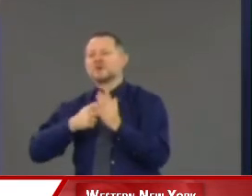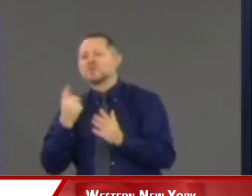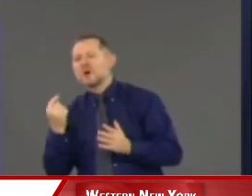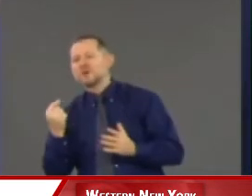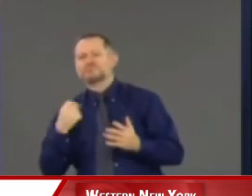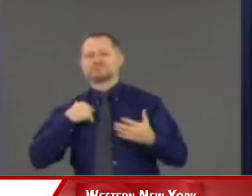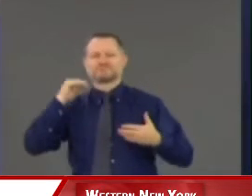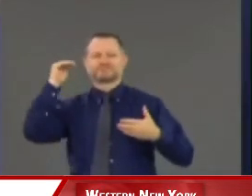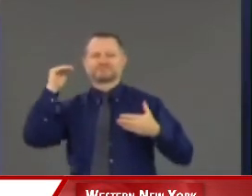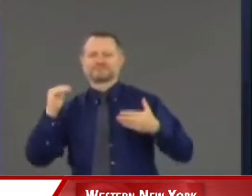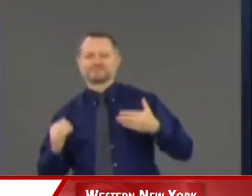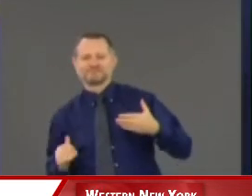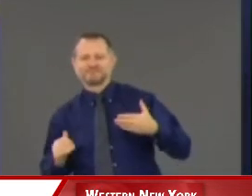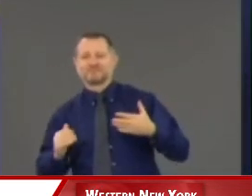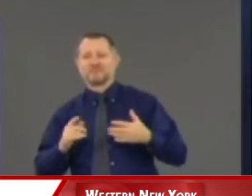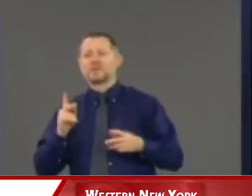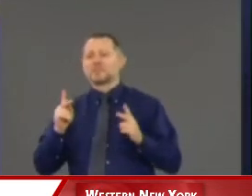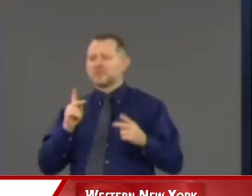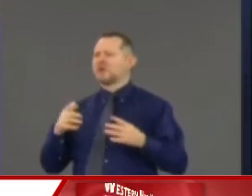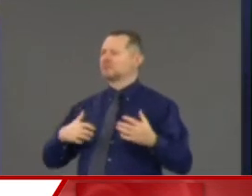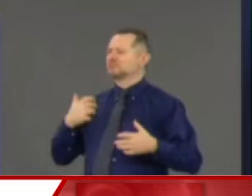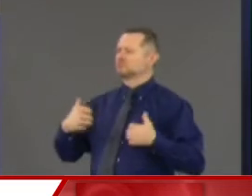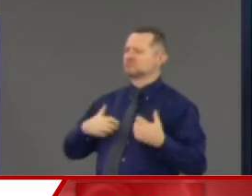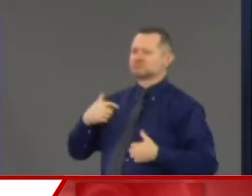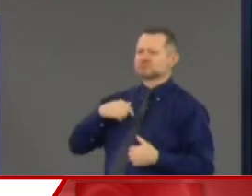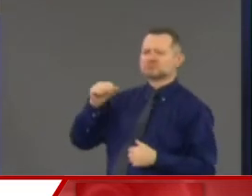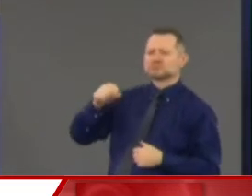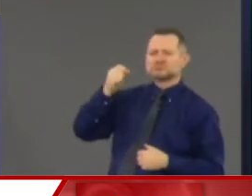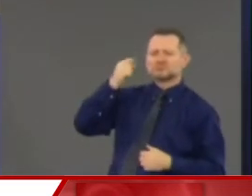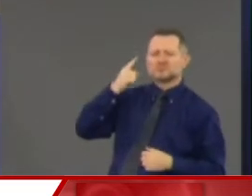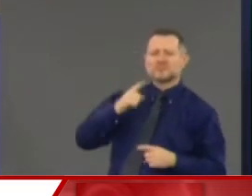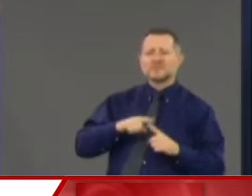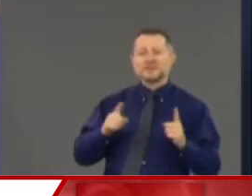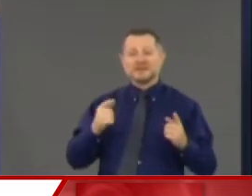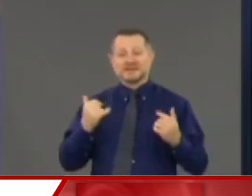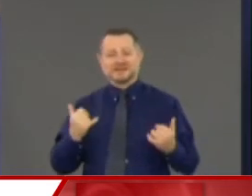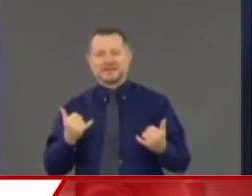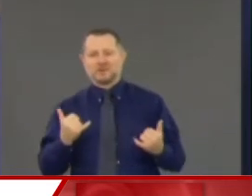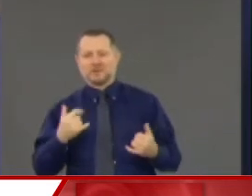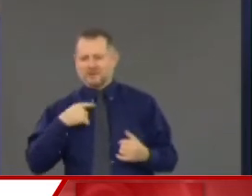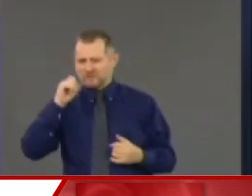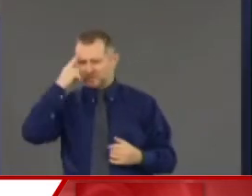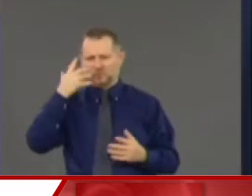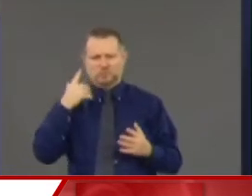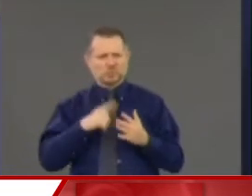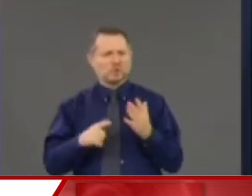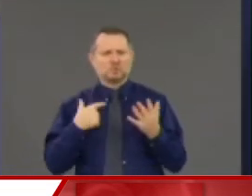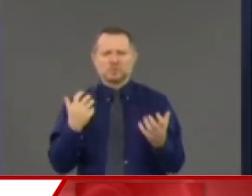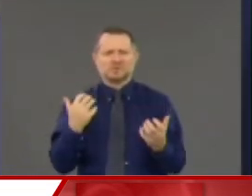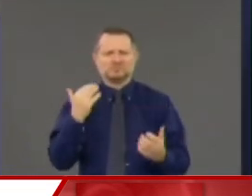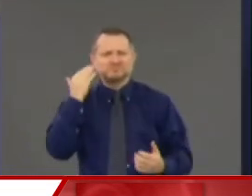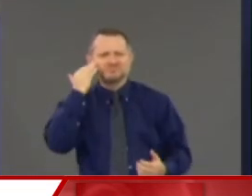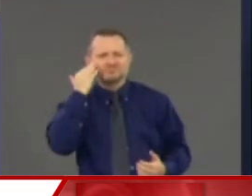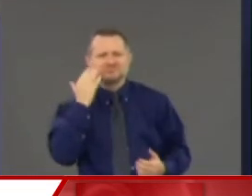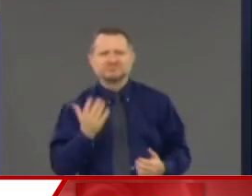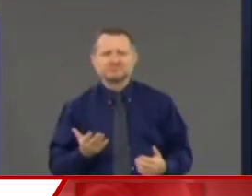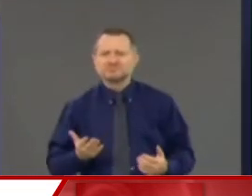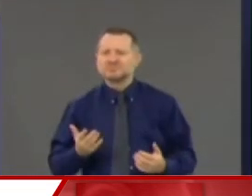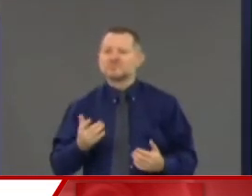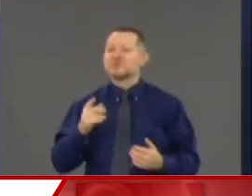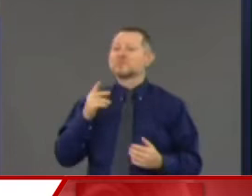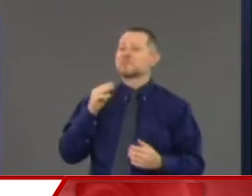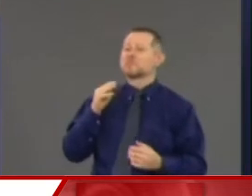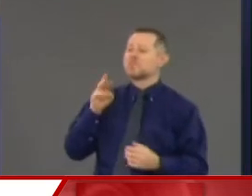Okay, we're mad about Mr. Floyd. We should be. And we're mad about the whole